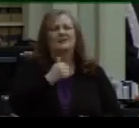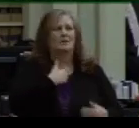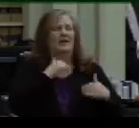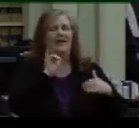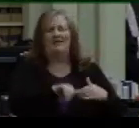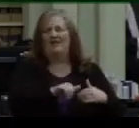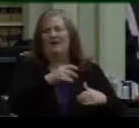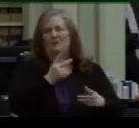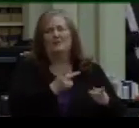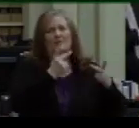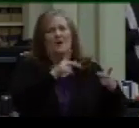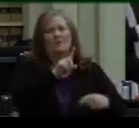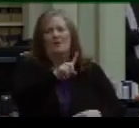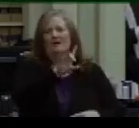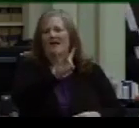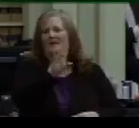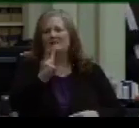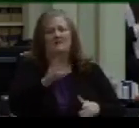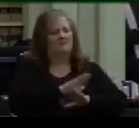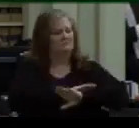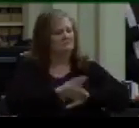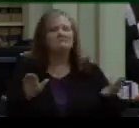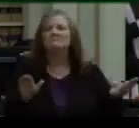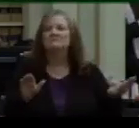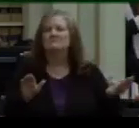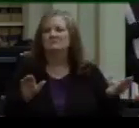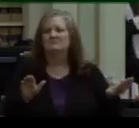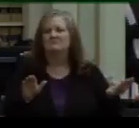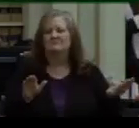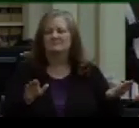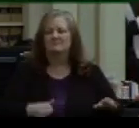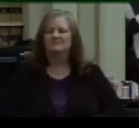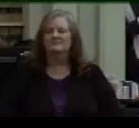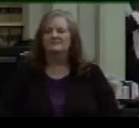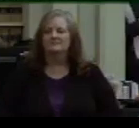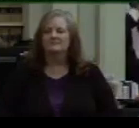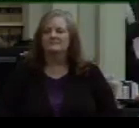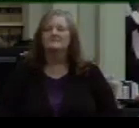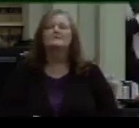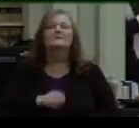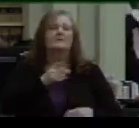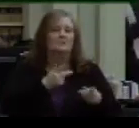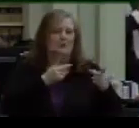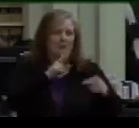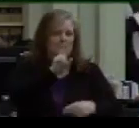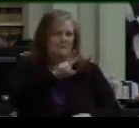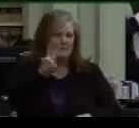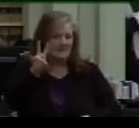187 and Proposition 227. Thank you very much.